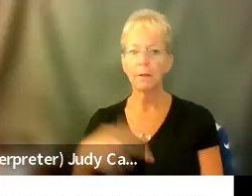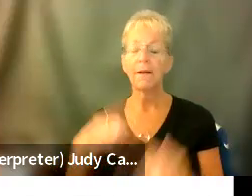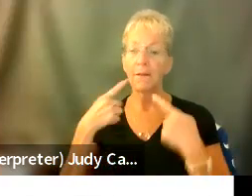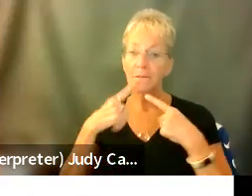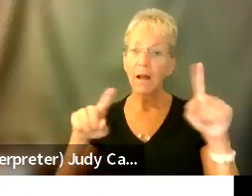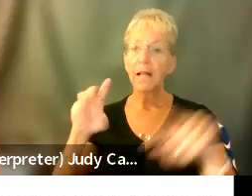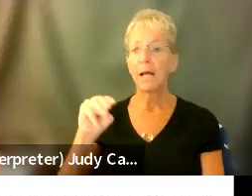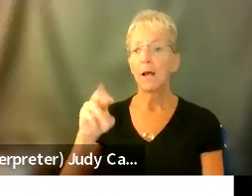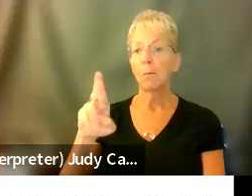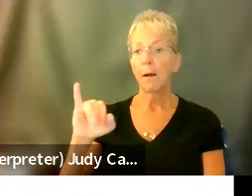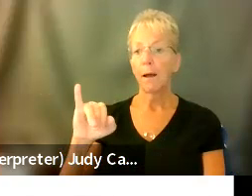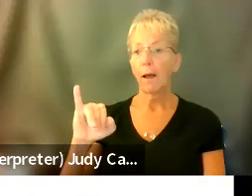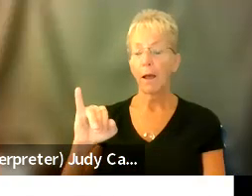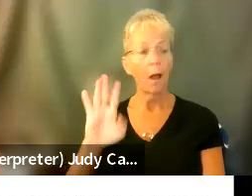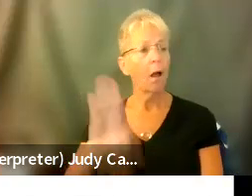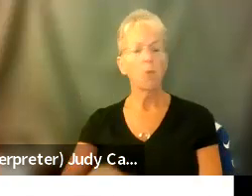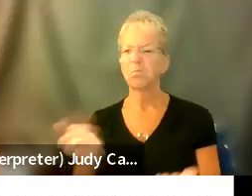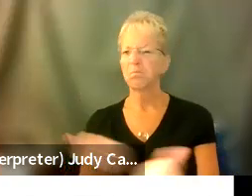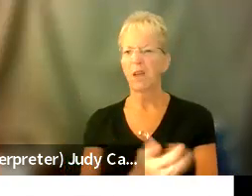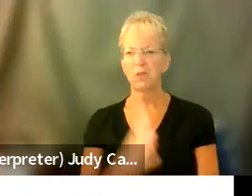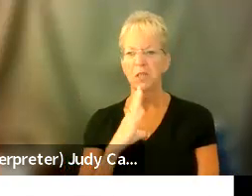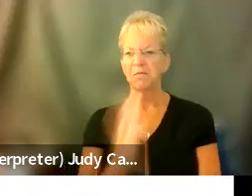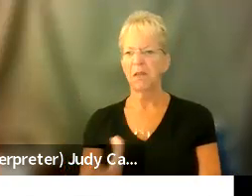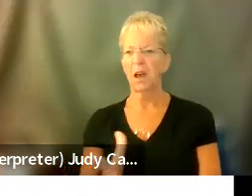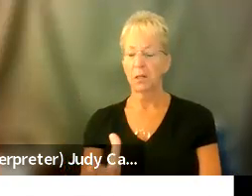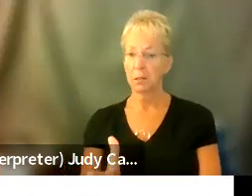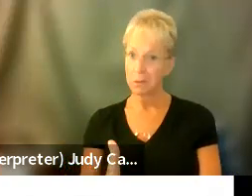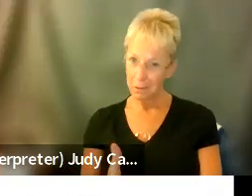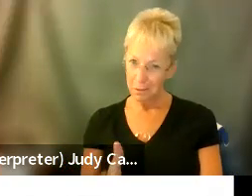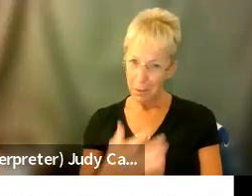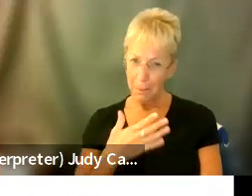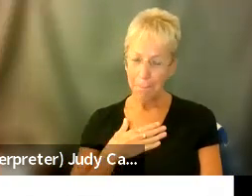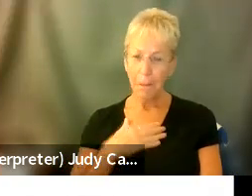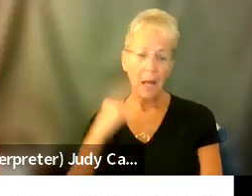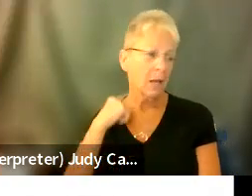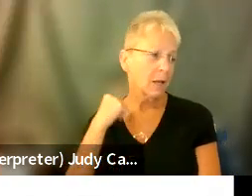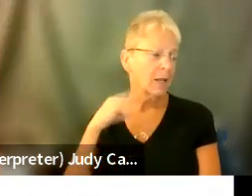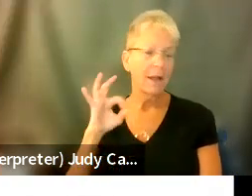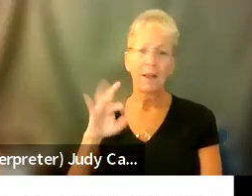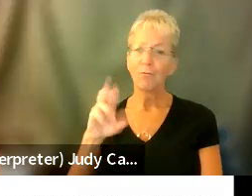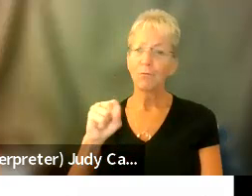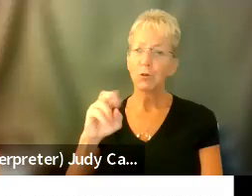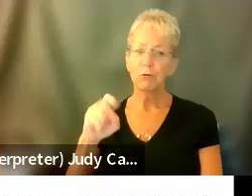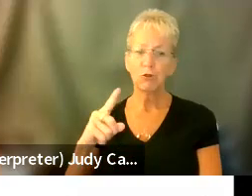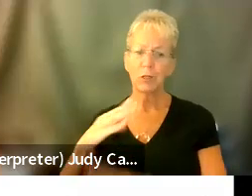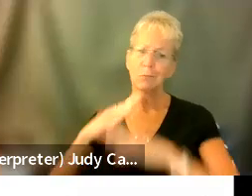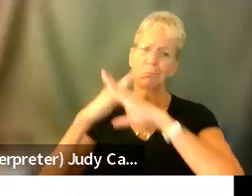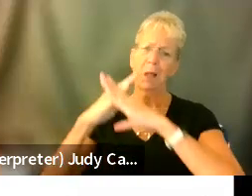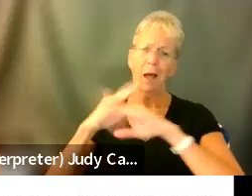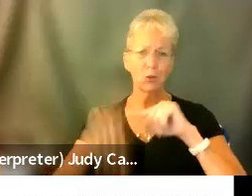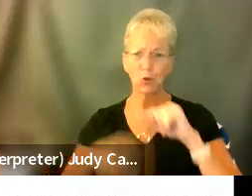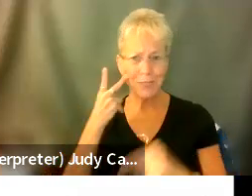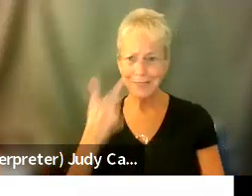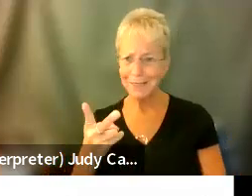was told it was all okay. Despite the fact that my fusion was blocking their view. When you have, um,